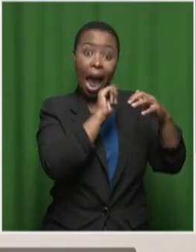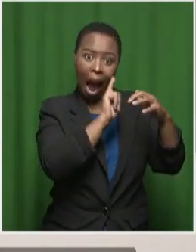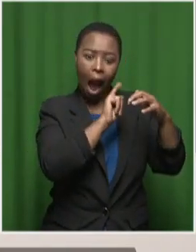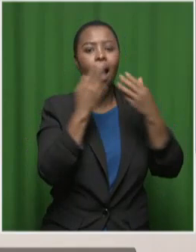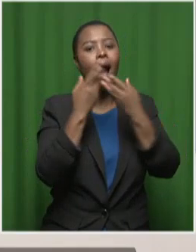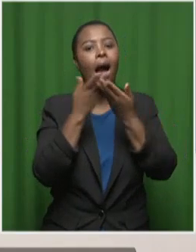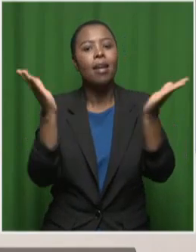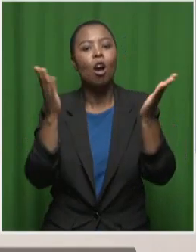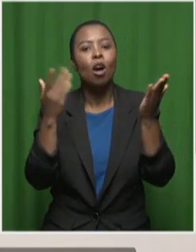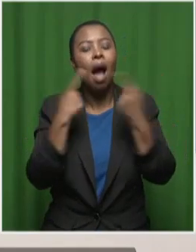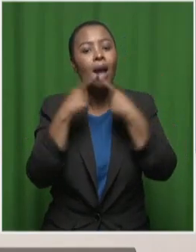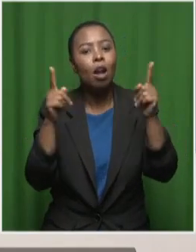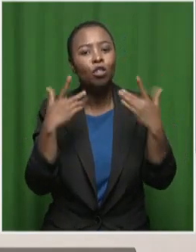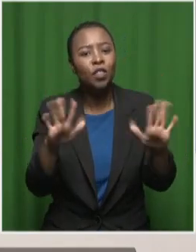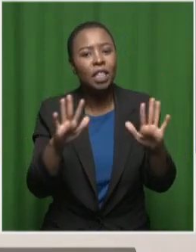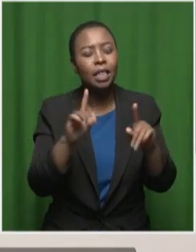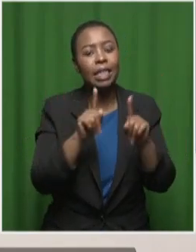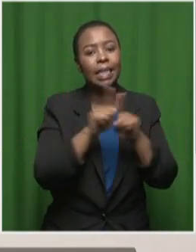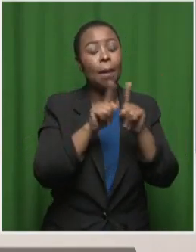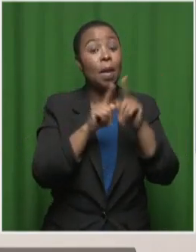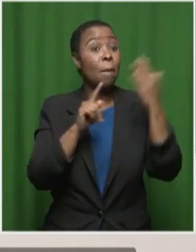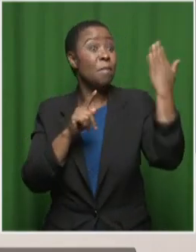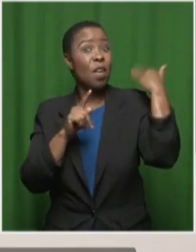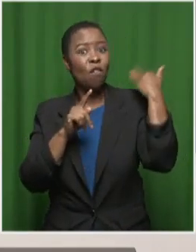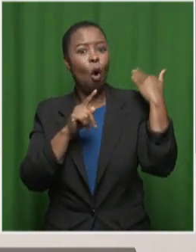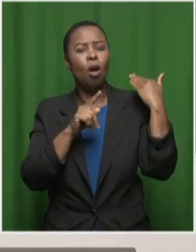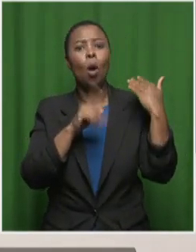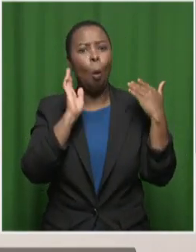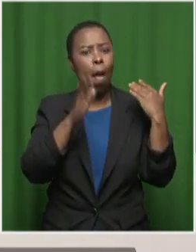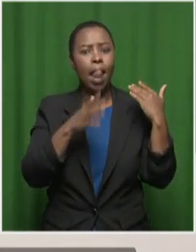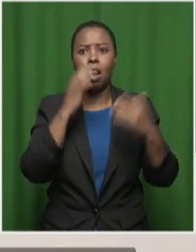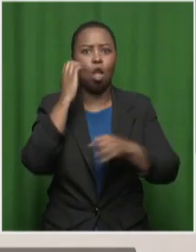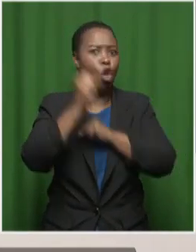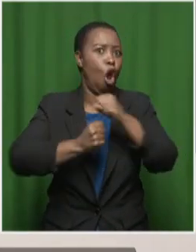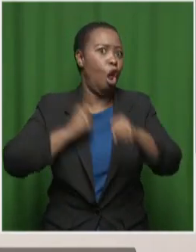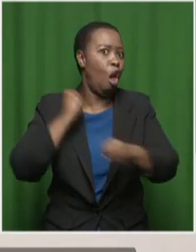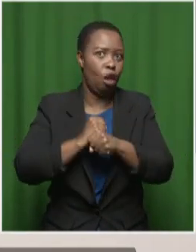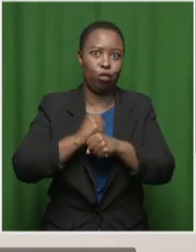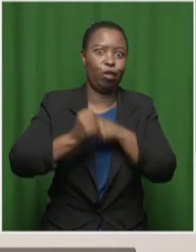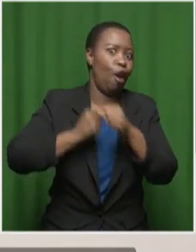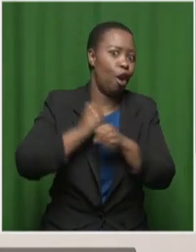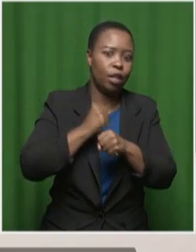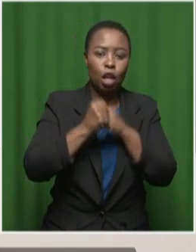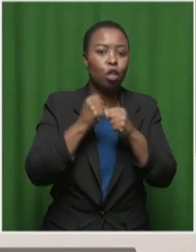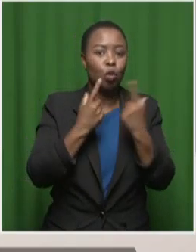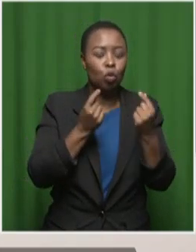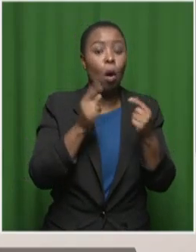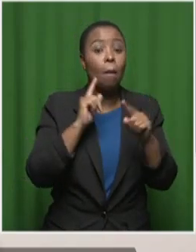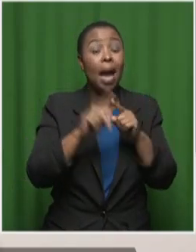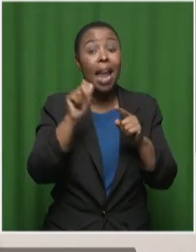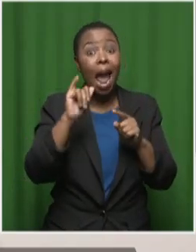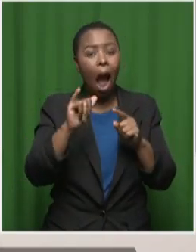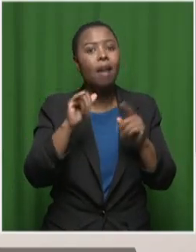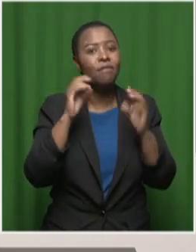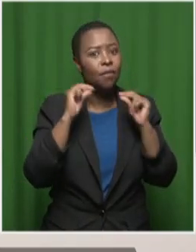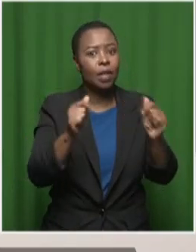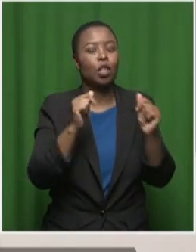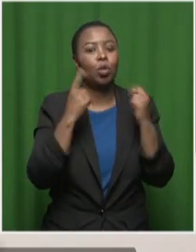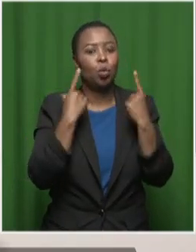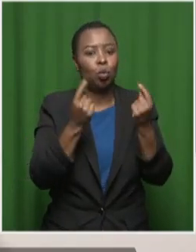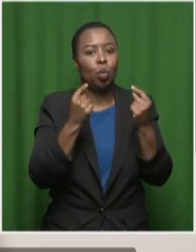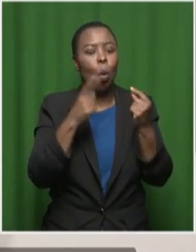produced in a time that previously would have taken decades to do. So those are some of things AI can do purely in terms of